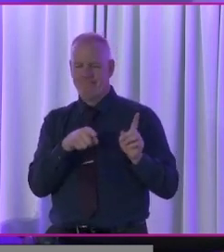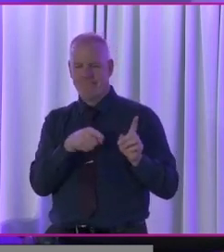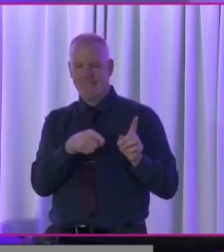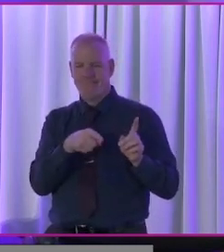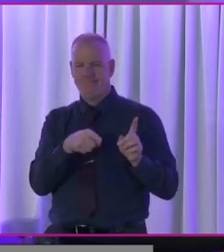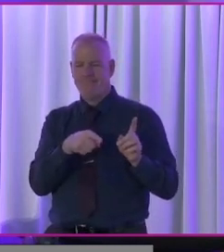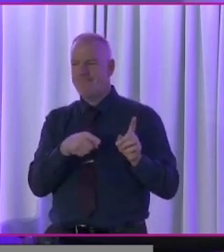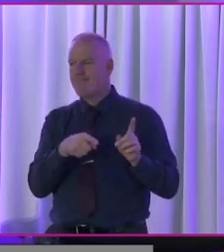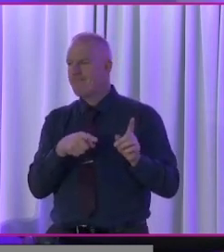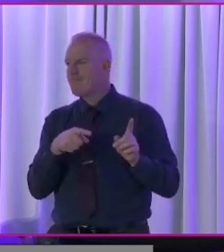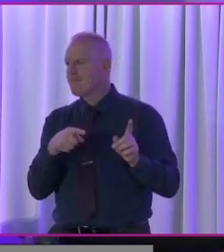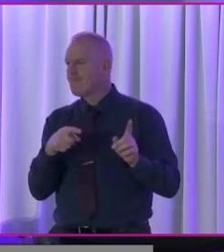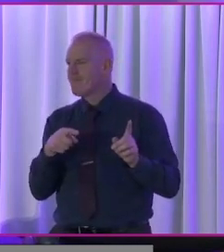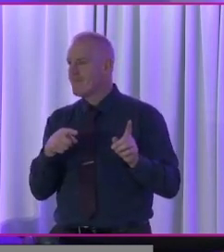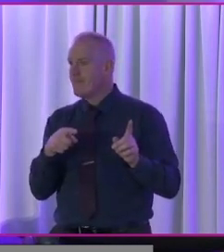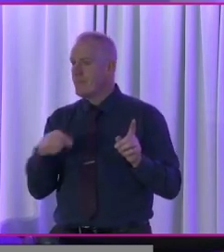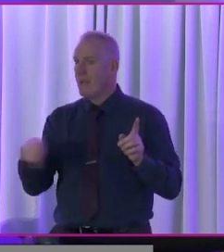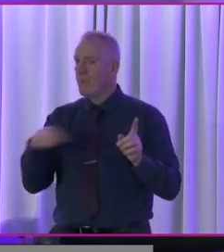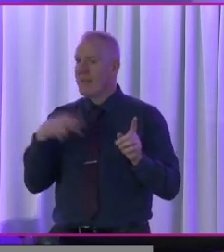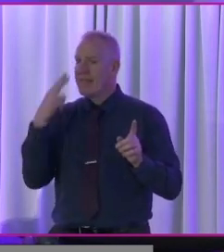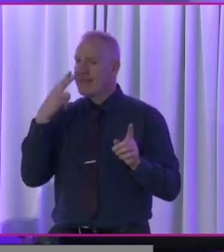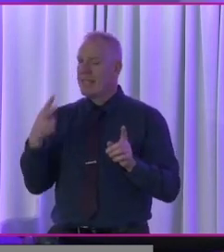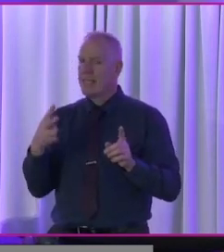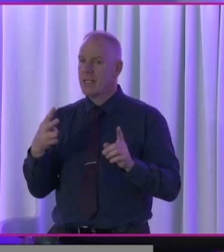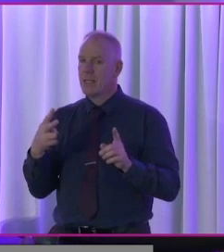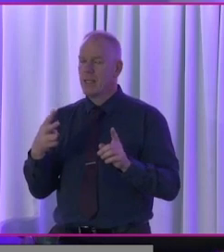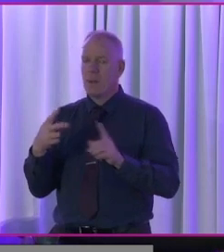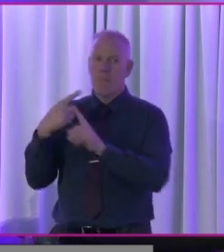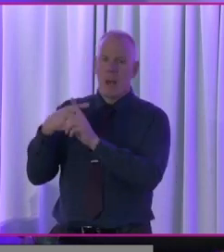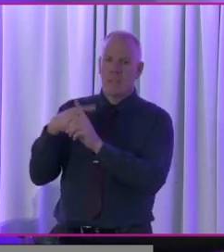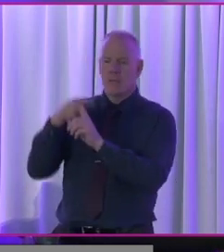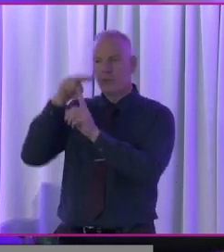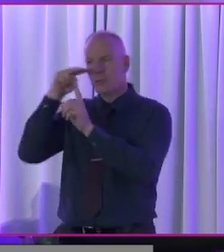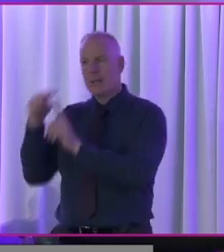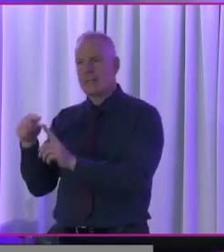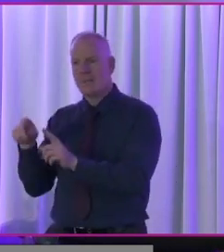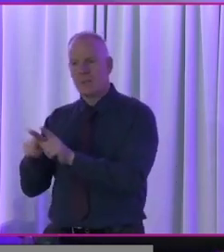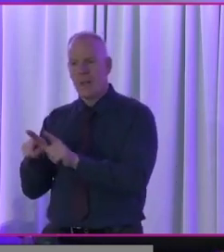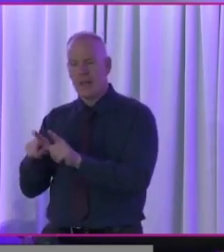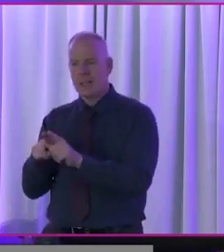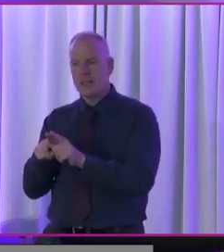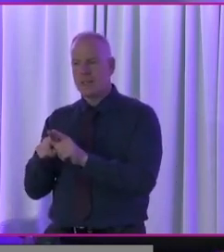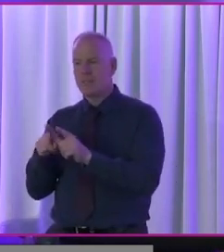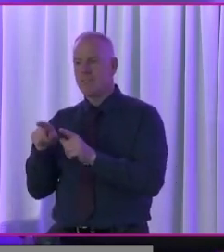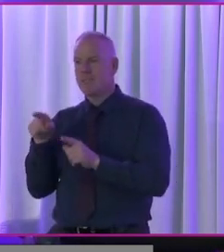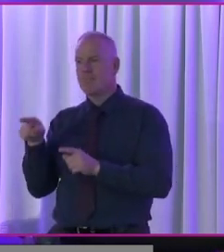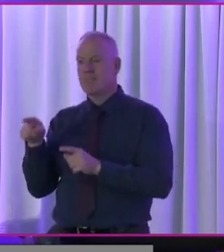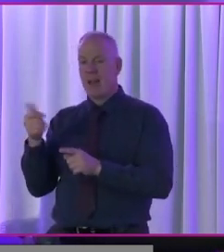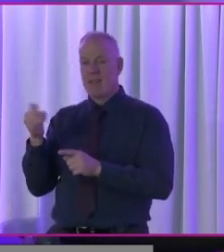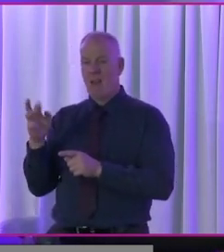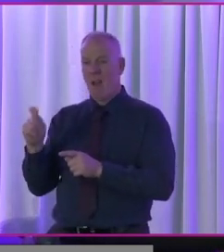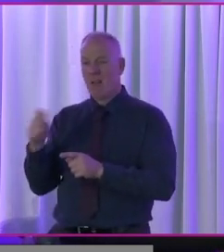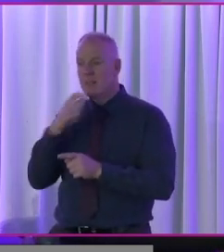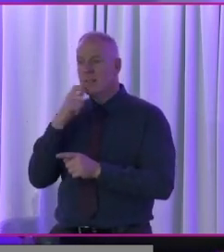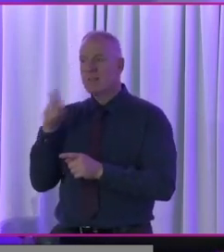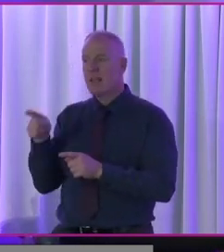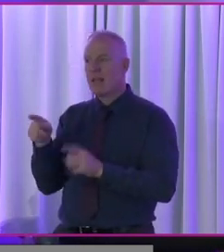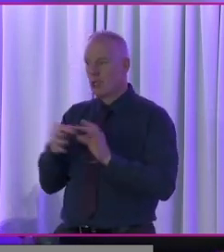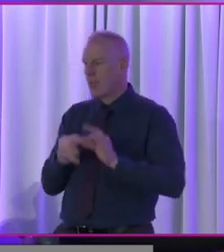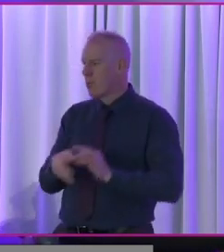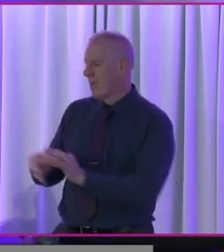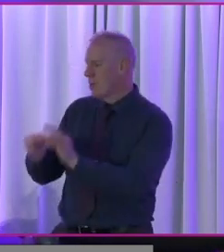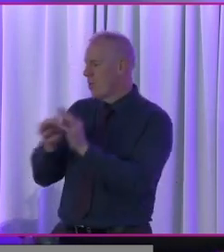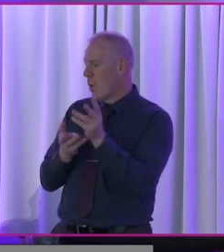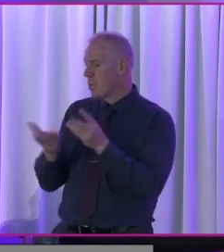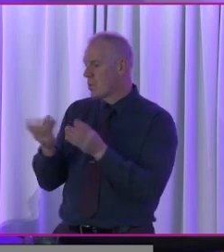in, if we look at it from, try and look at it from positive perspective and as art has noted in terms of collaboration,